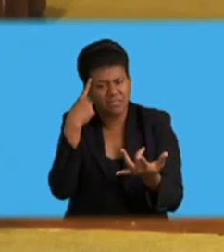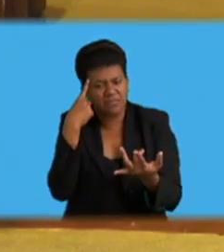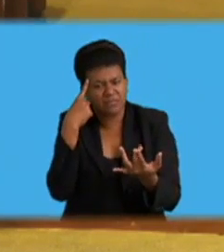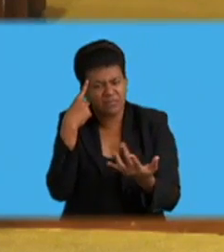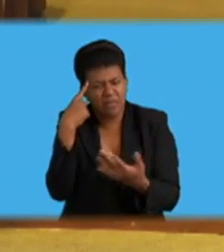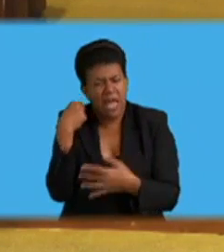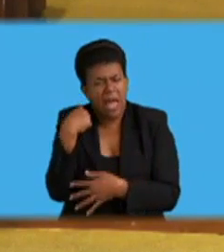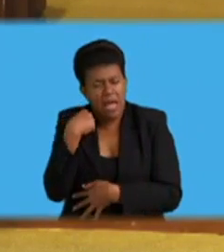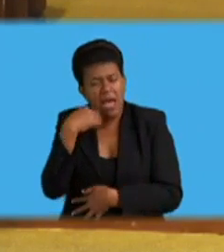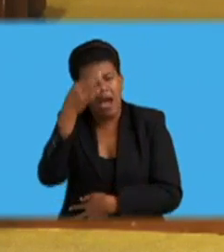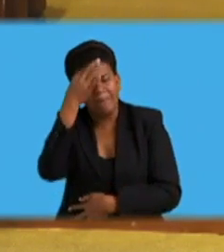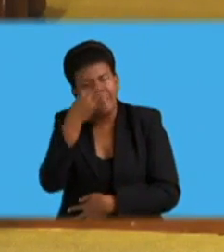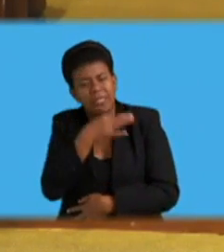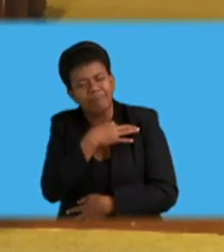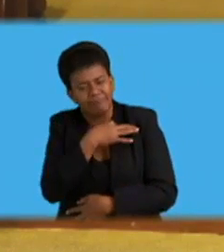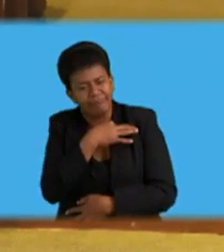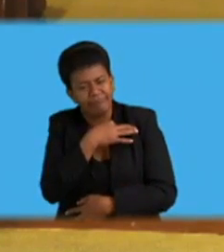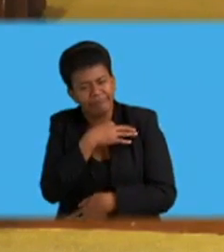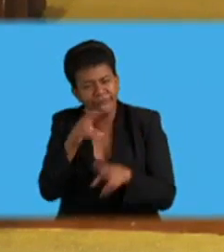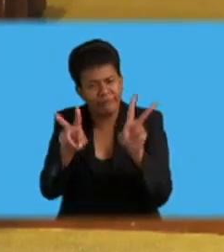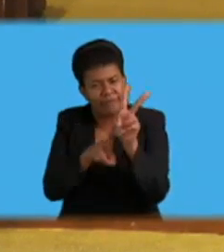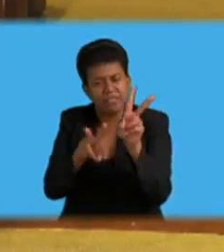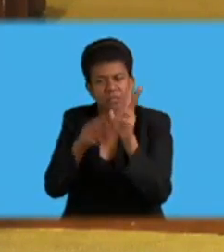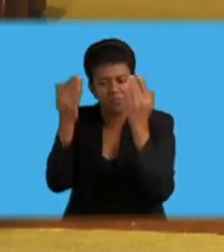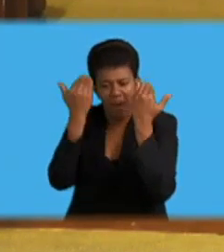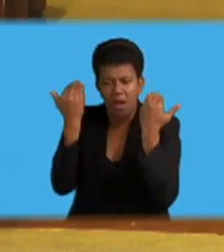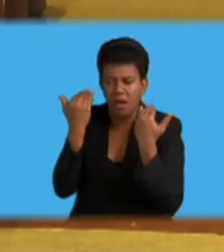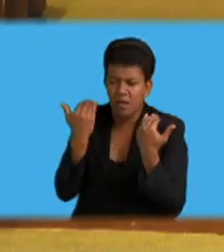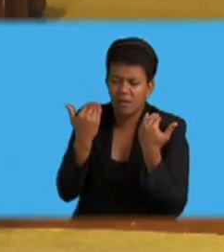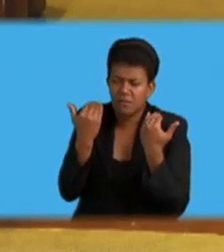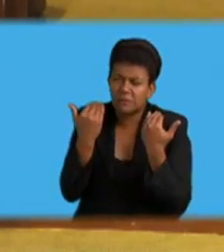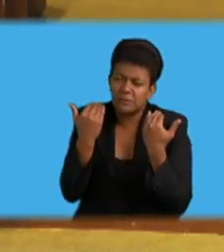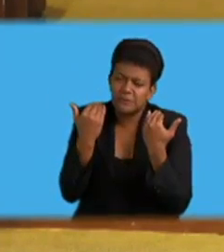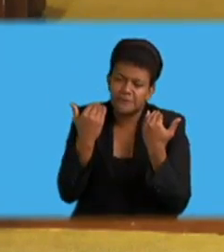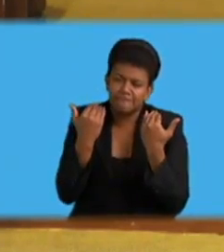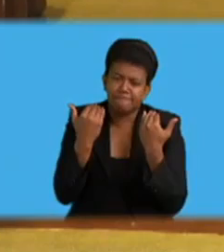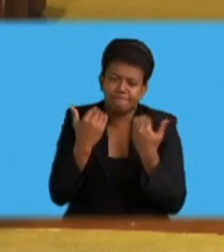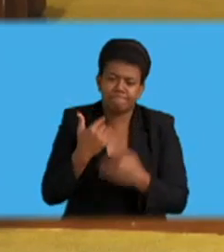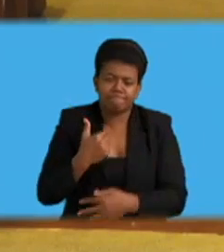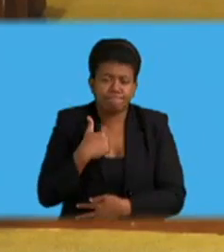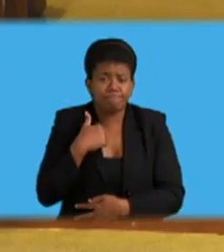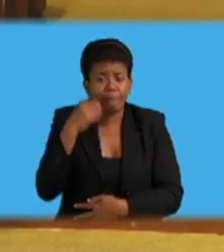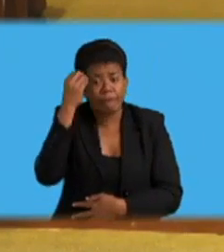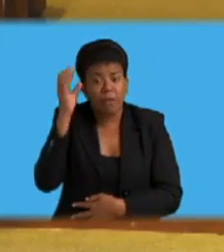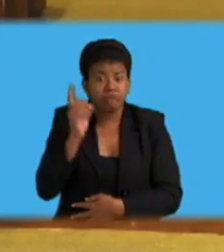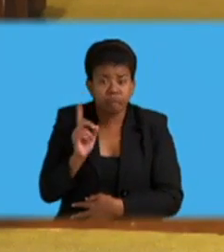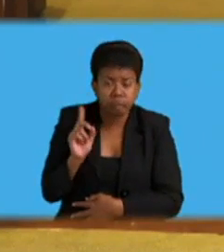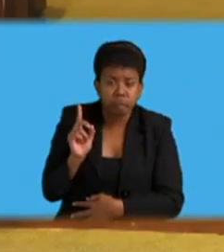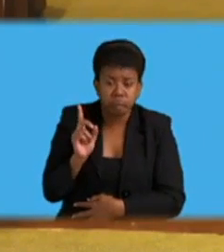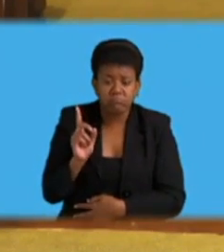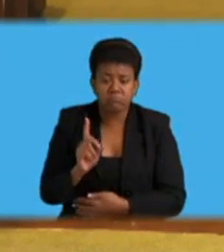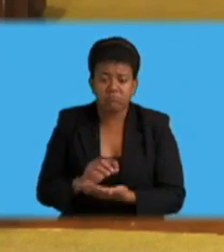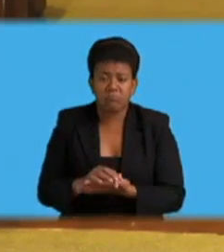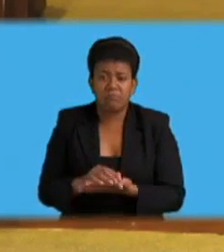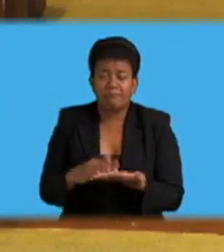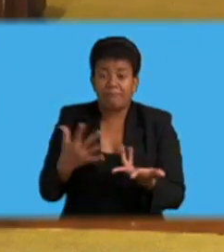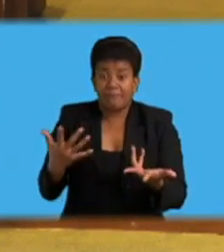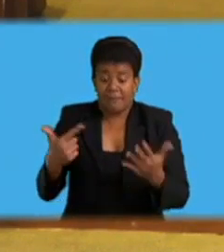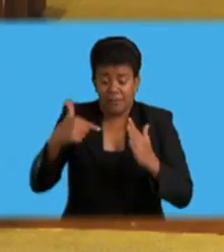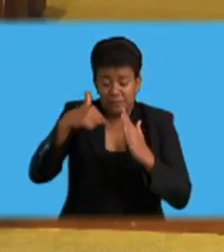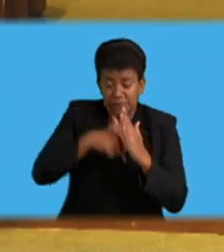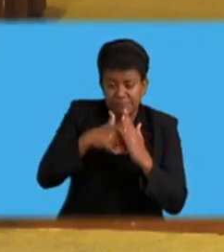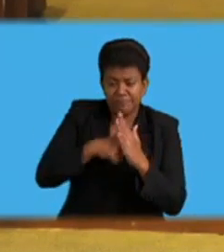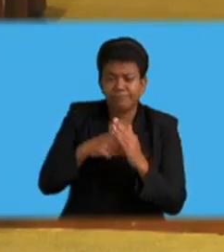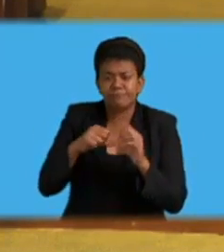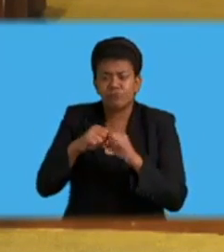ignore the deeper social fragmentation. And I think the honorable